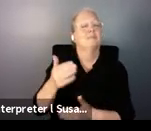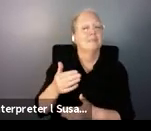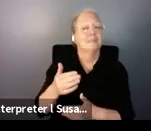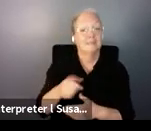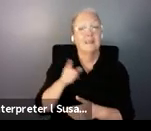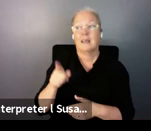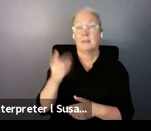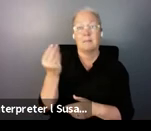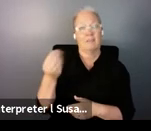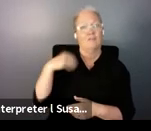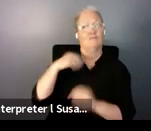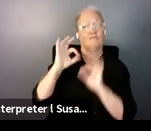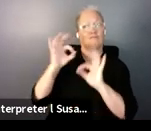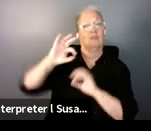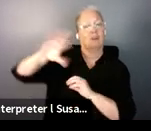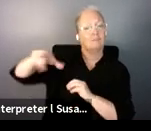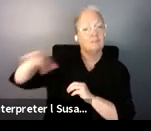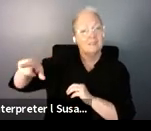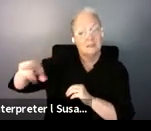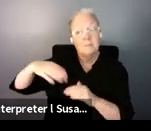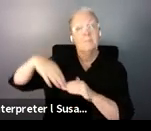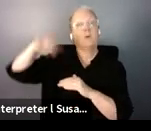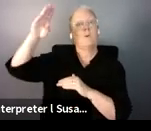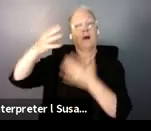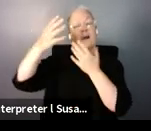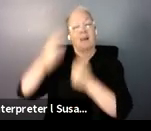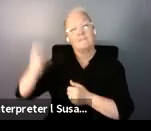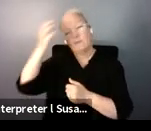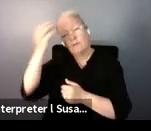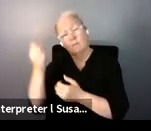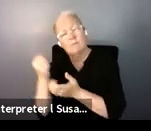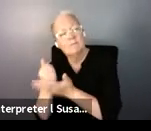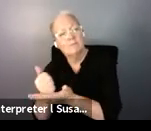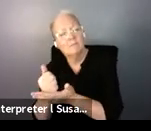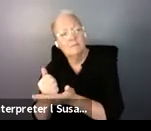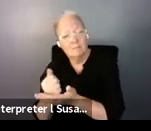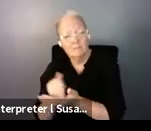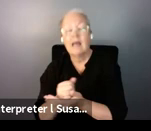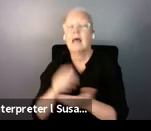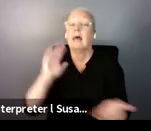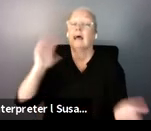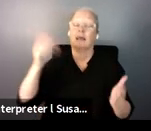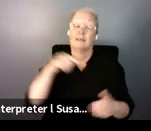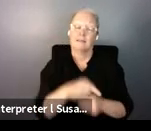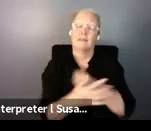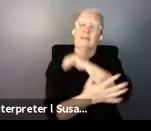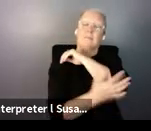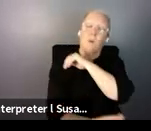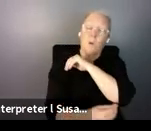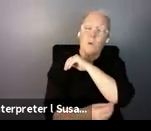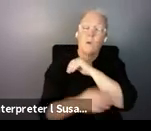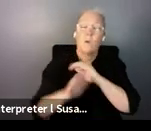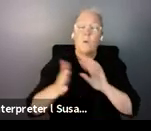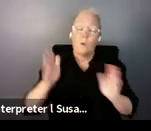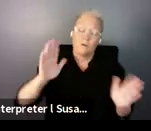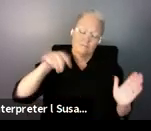services exist more publicly funded, exist more than in low-income and middle-income countries, most of those services